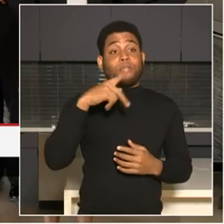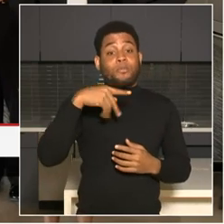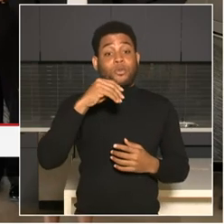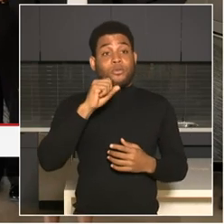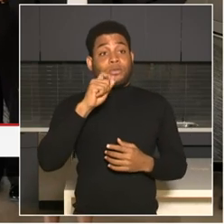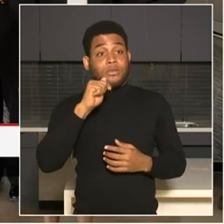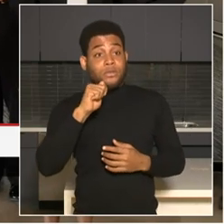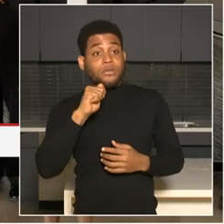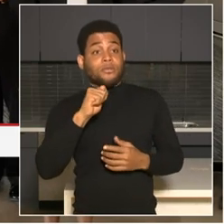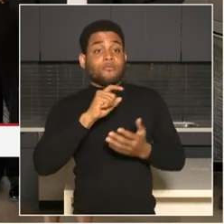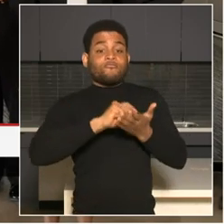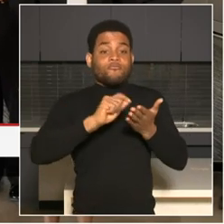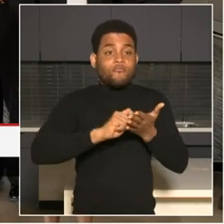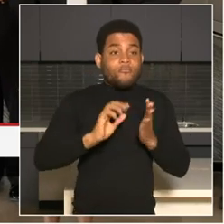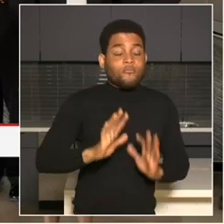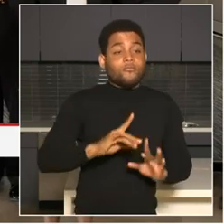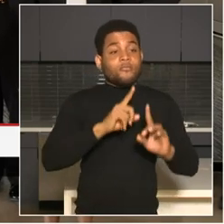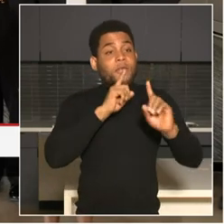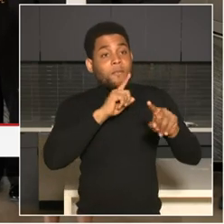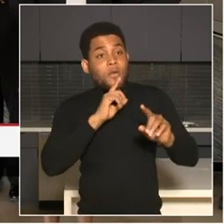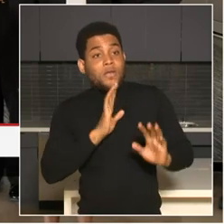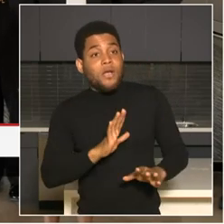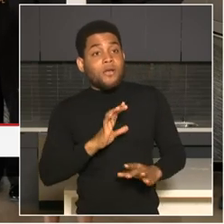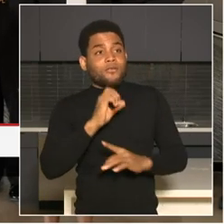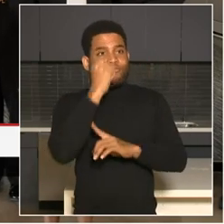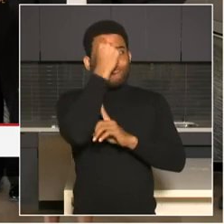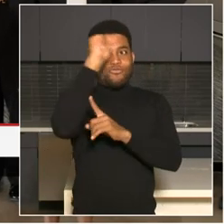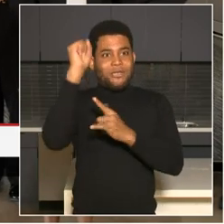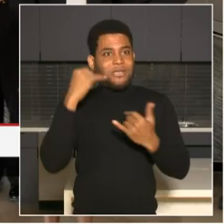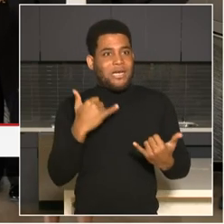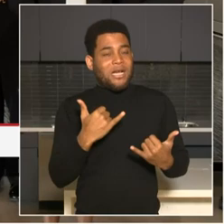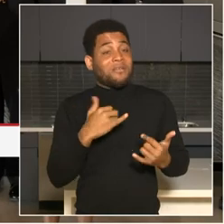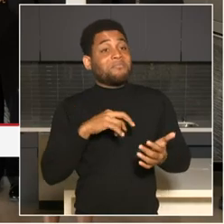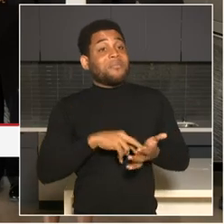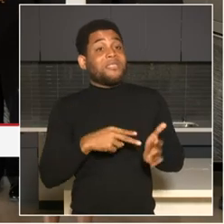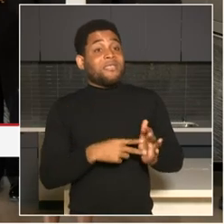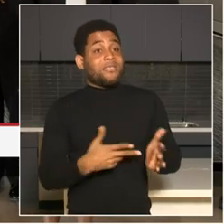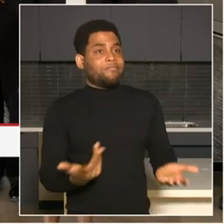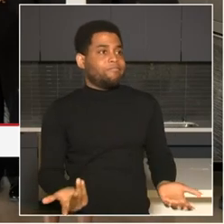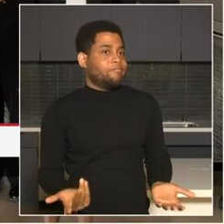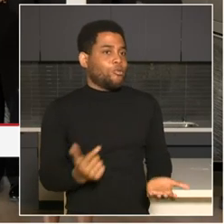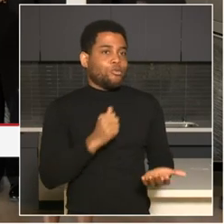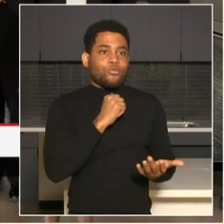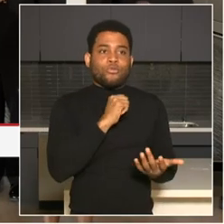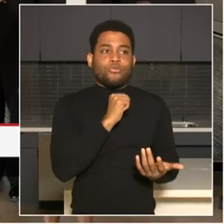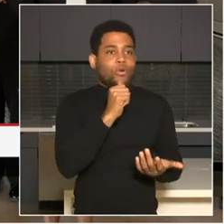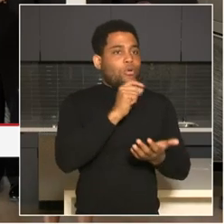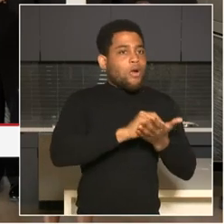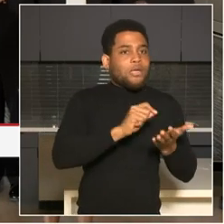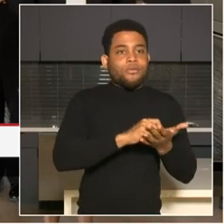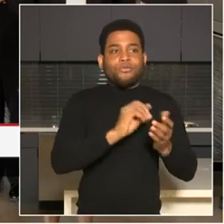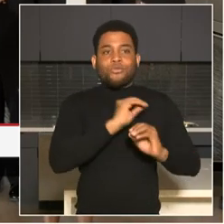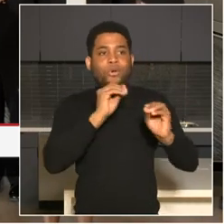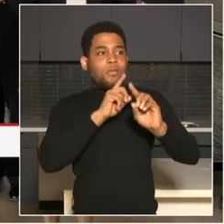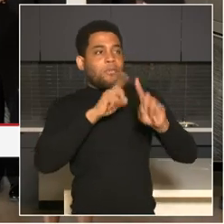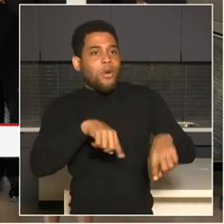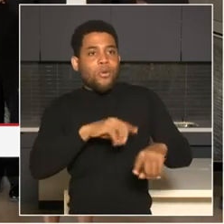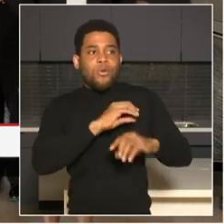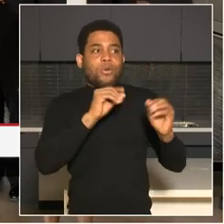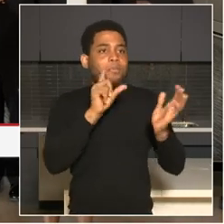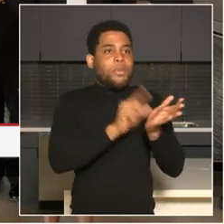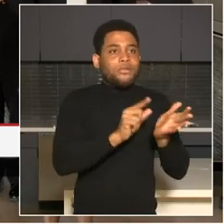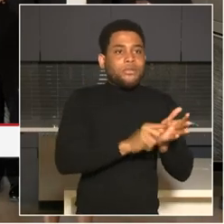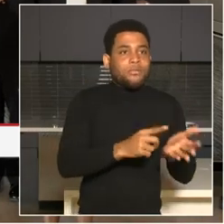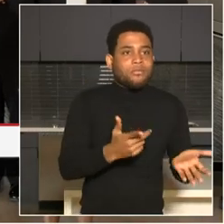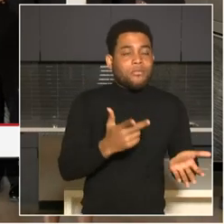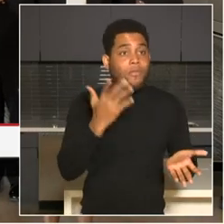That means fewer people are working, fewer people are coming to the district. Uh, and there's some dispute at one of our employers. So